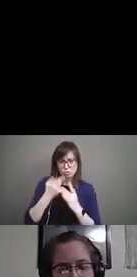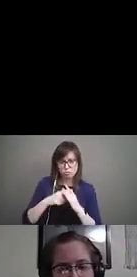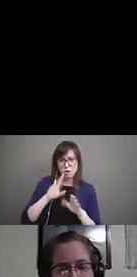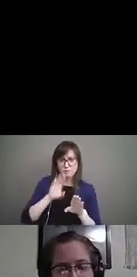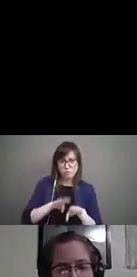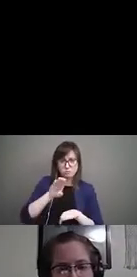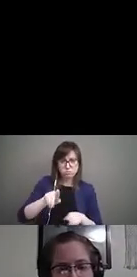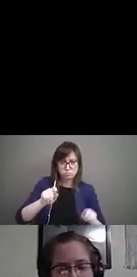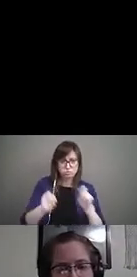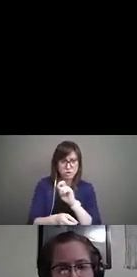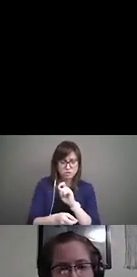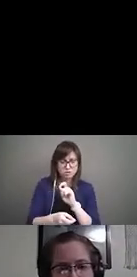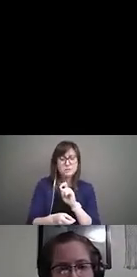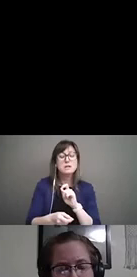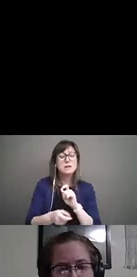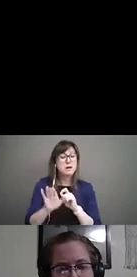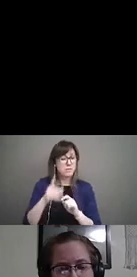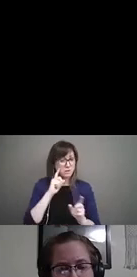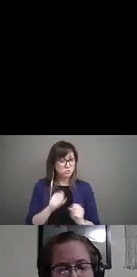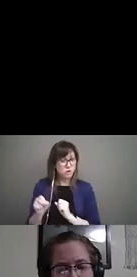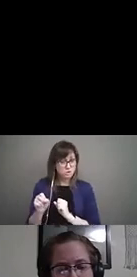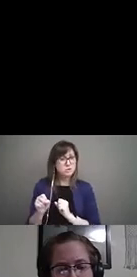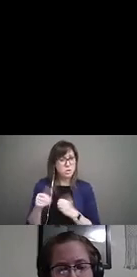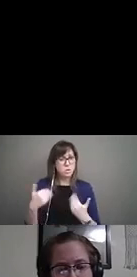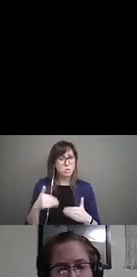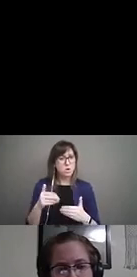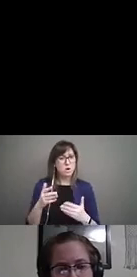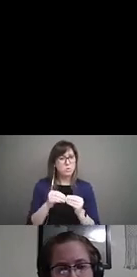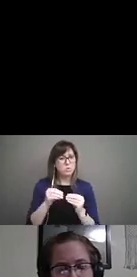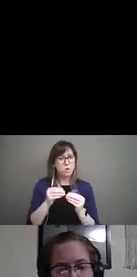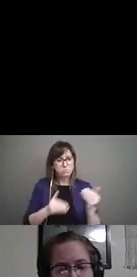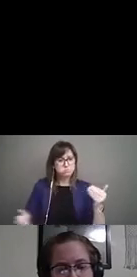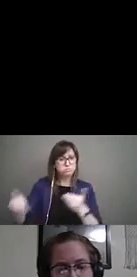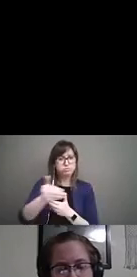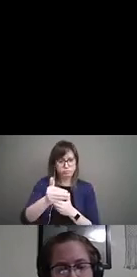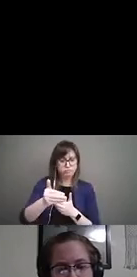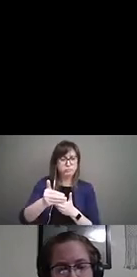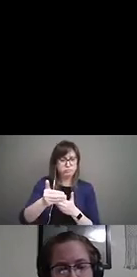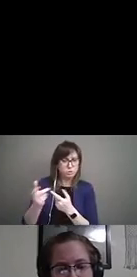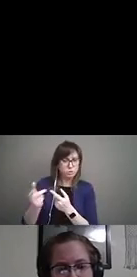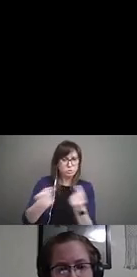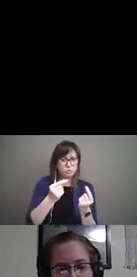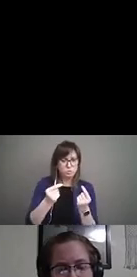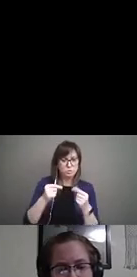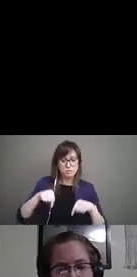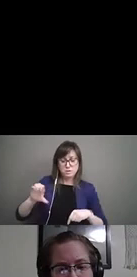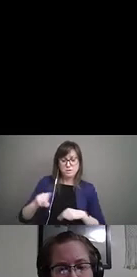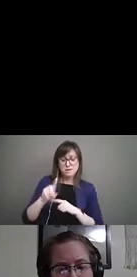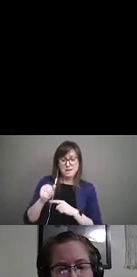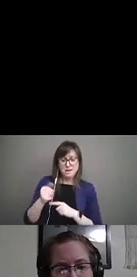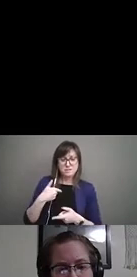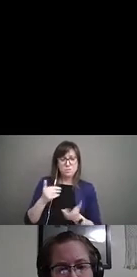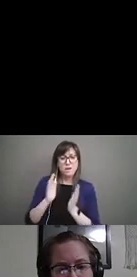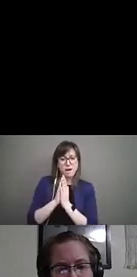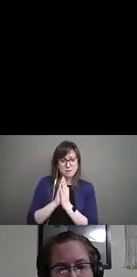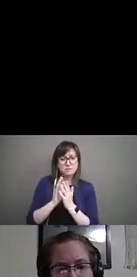areas of the national autism strategy have a broader impact beyond the autism community. At CASDA, we advocate for a national autism strategy to